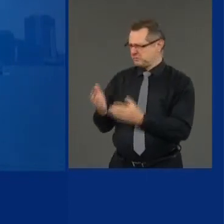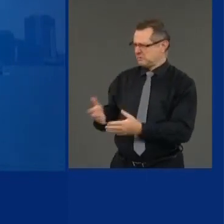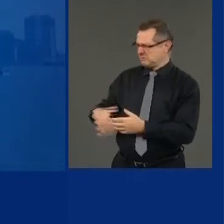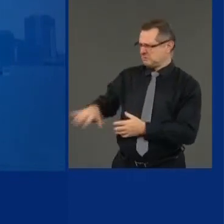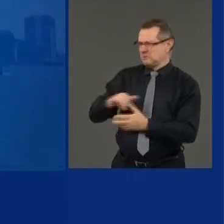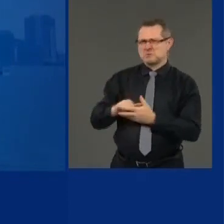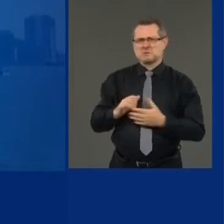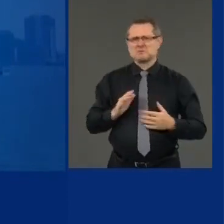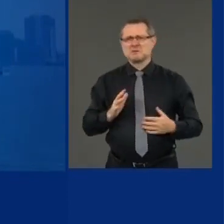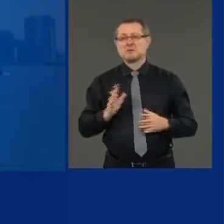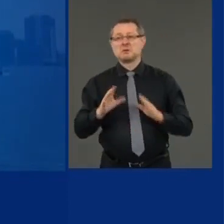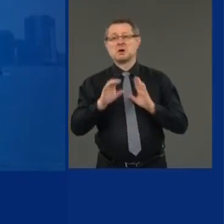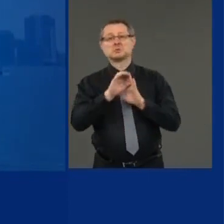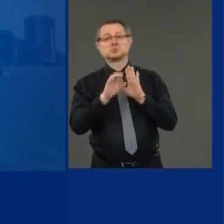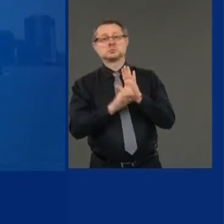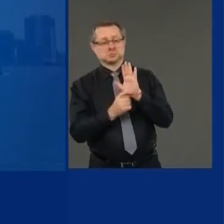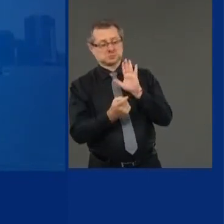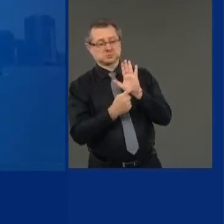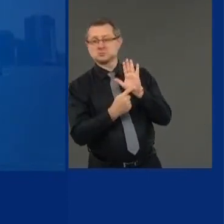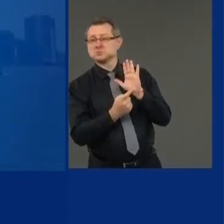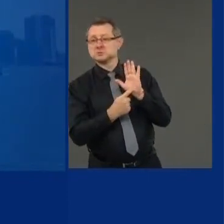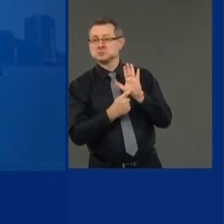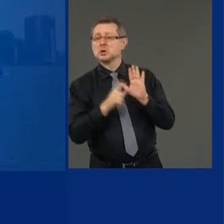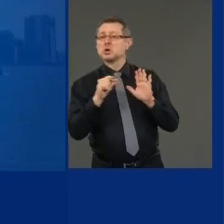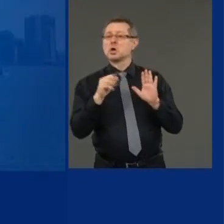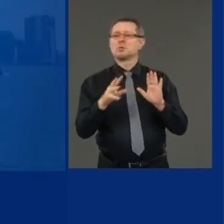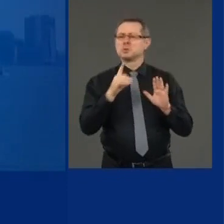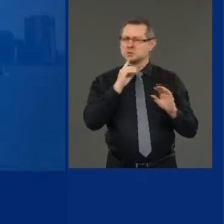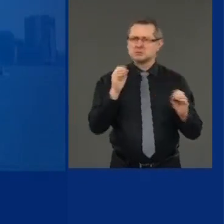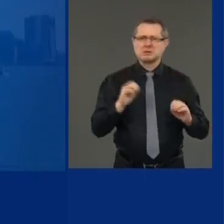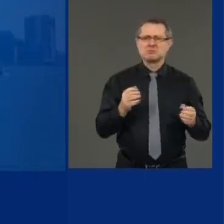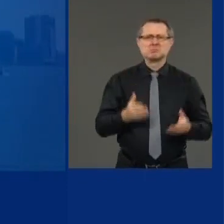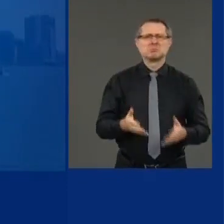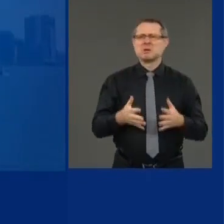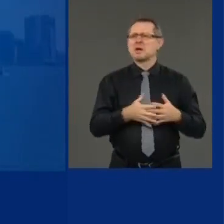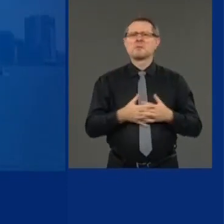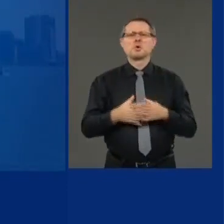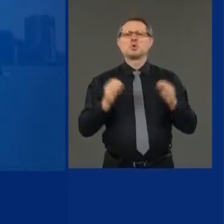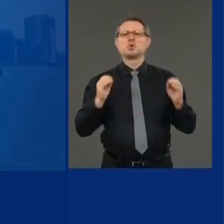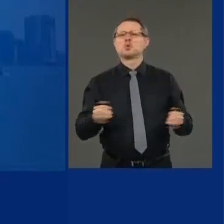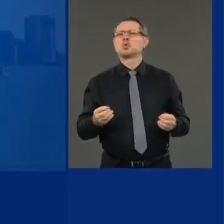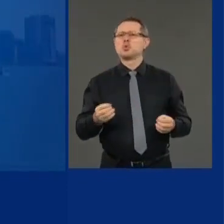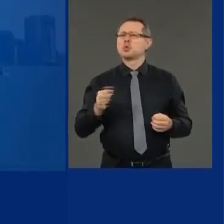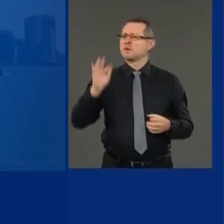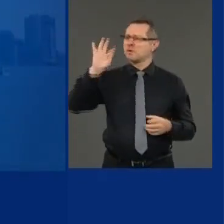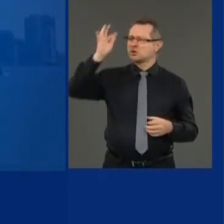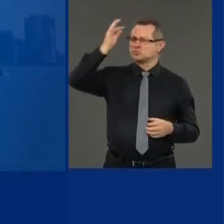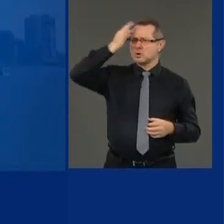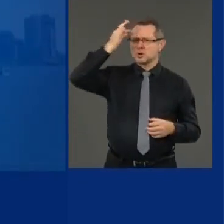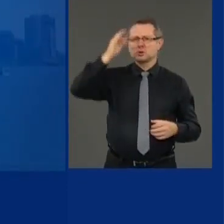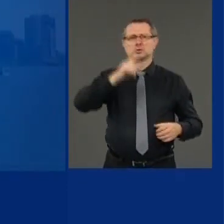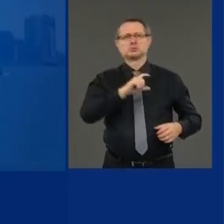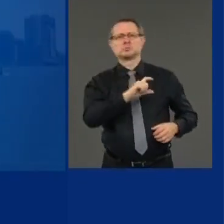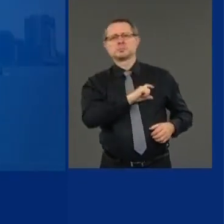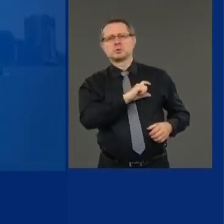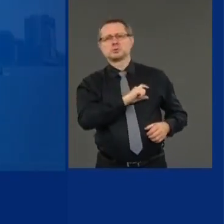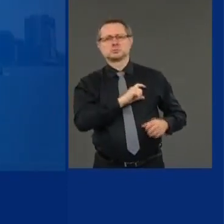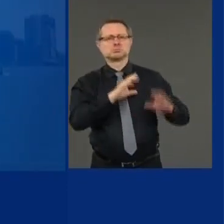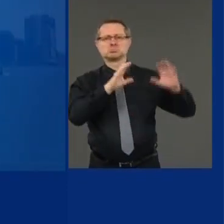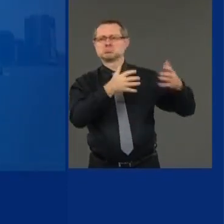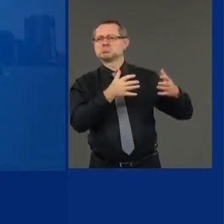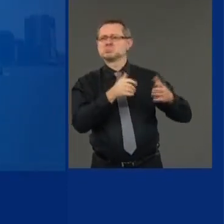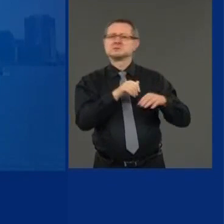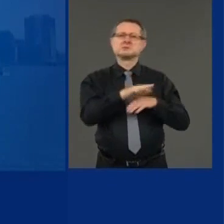is clear on this. The nation does not have a, uh, federal police force to deploy in their discretion.